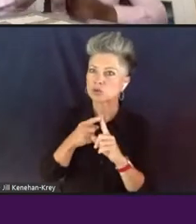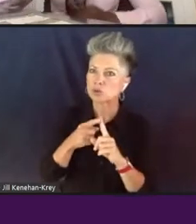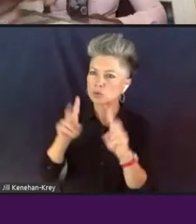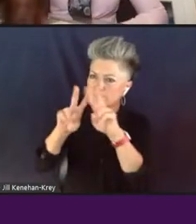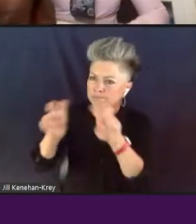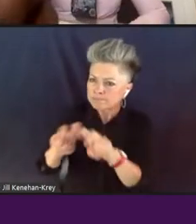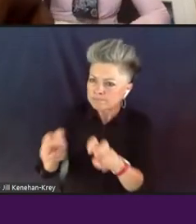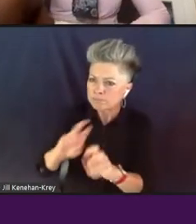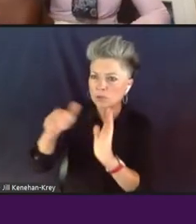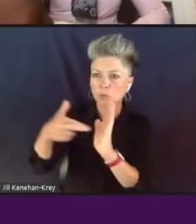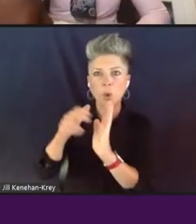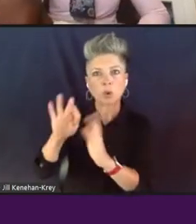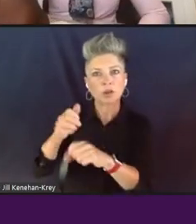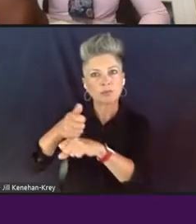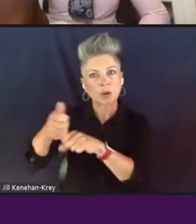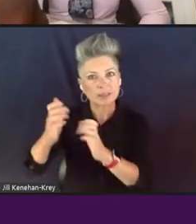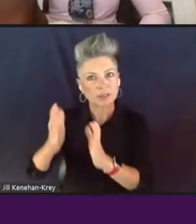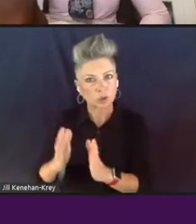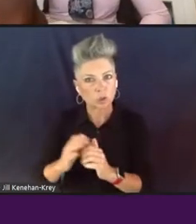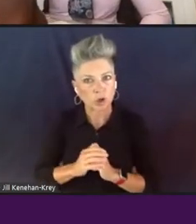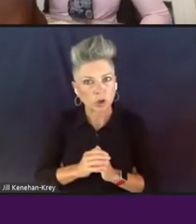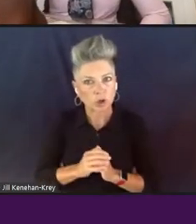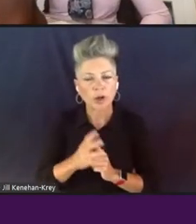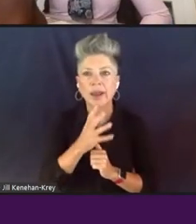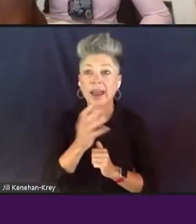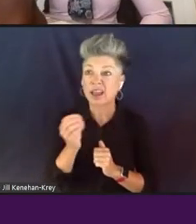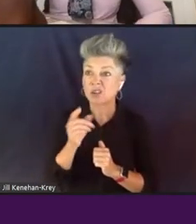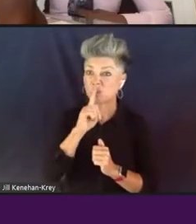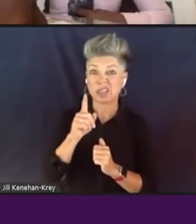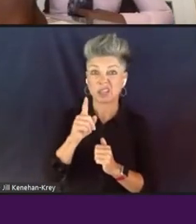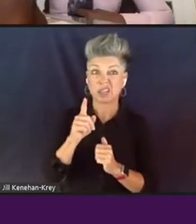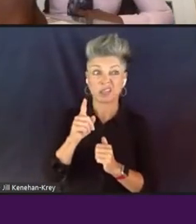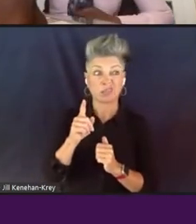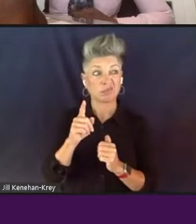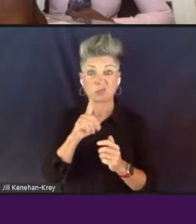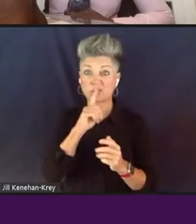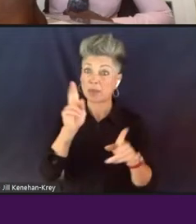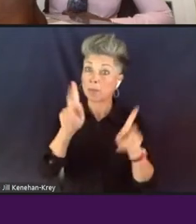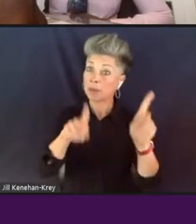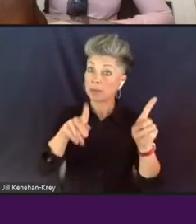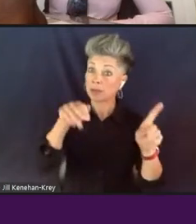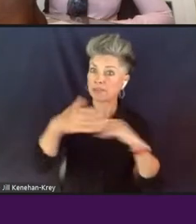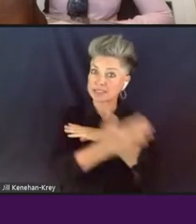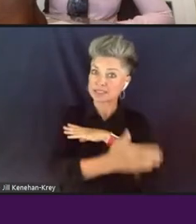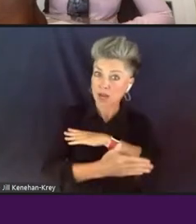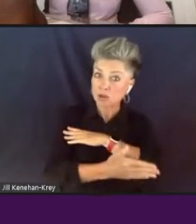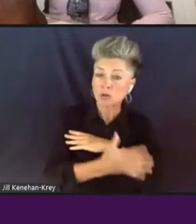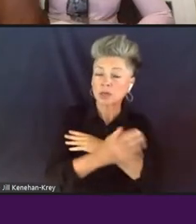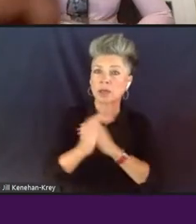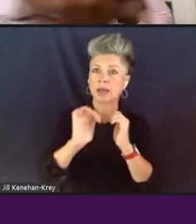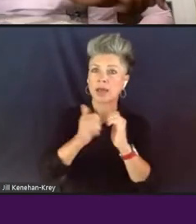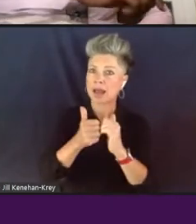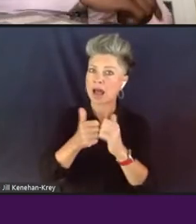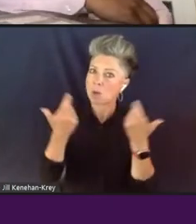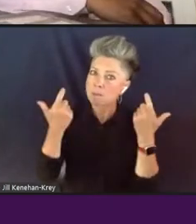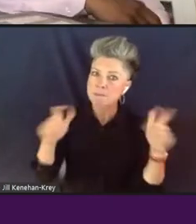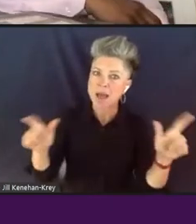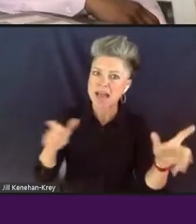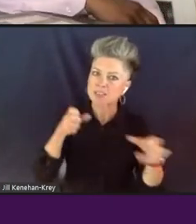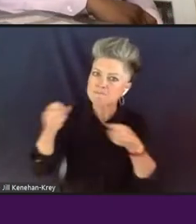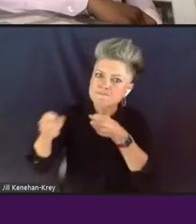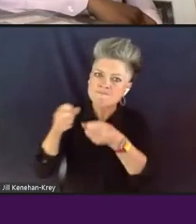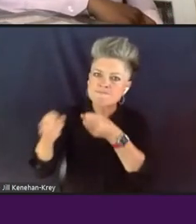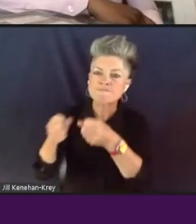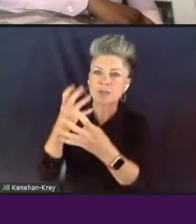and I think even to more the point, the people of this country and how mass incarceration is really impacting people?